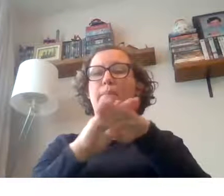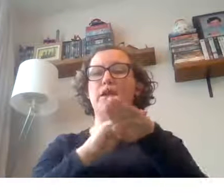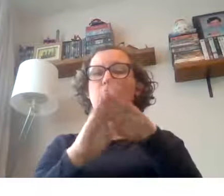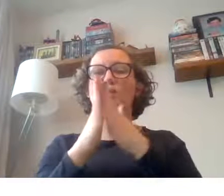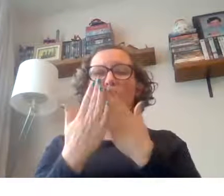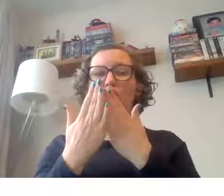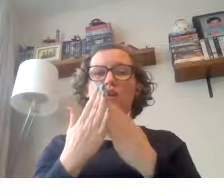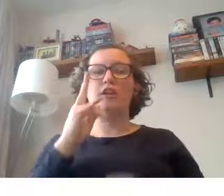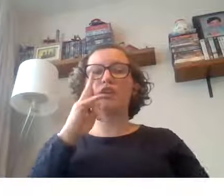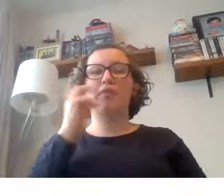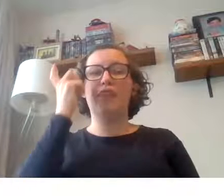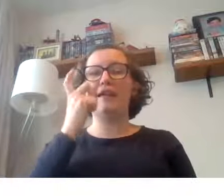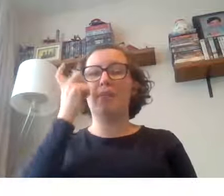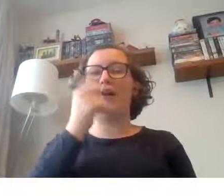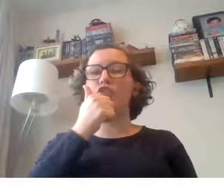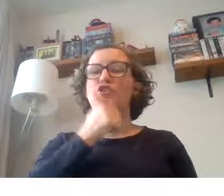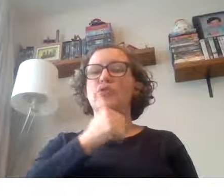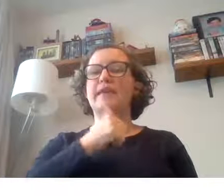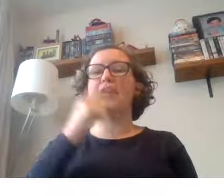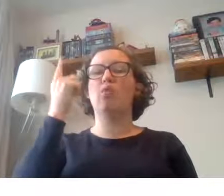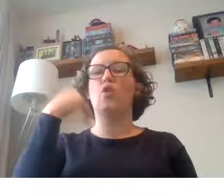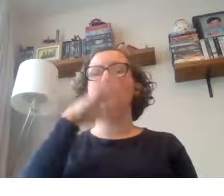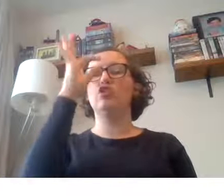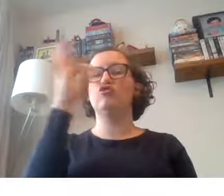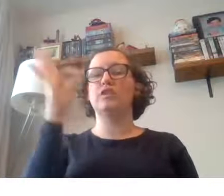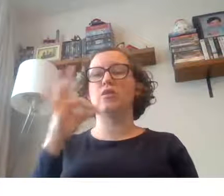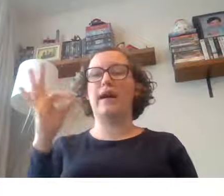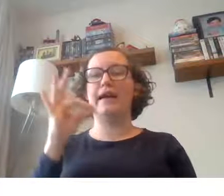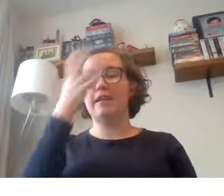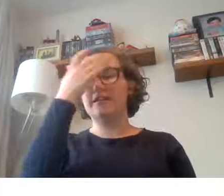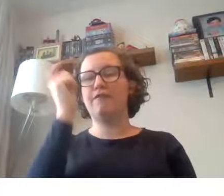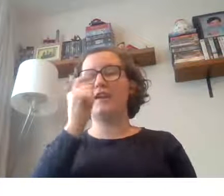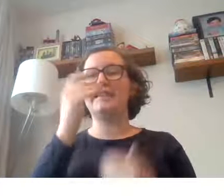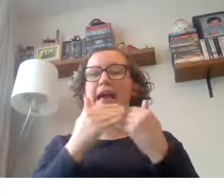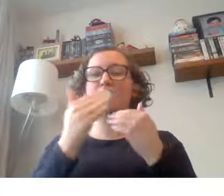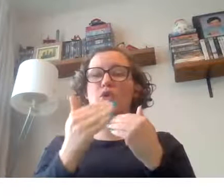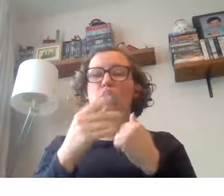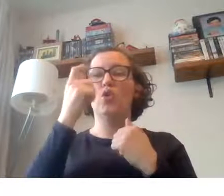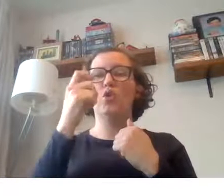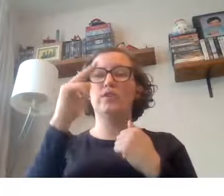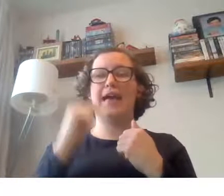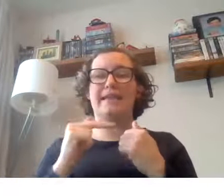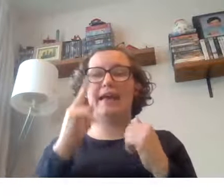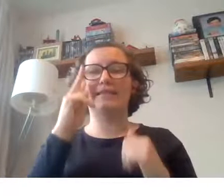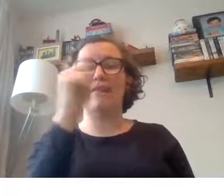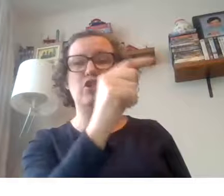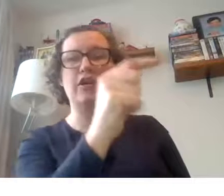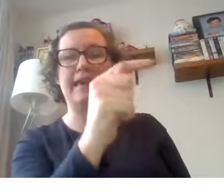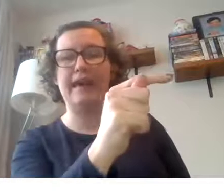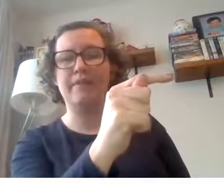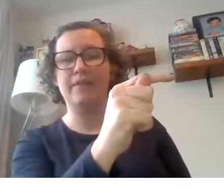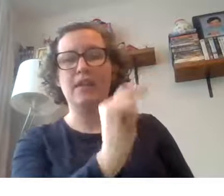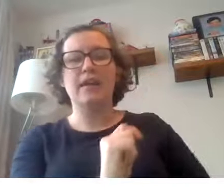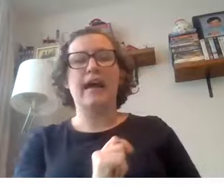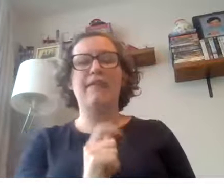week from the blue book so think about using a 100 square to find 10 more or 10 less have a